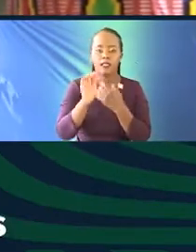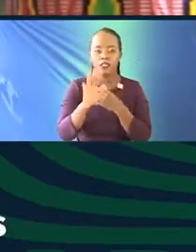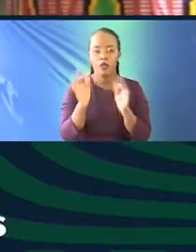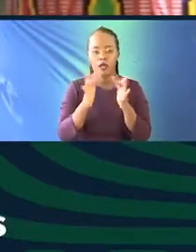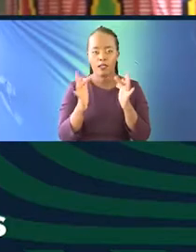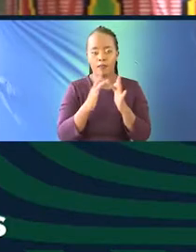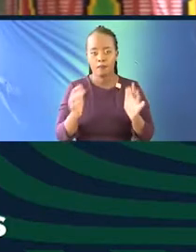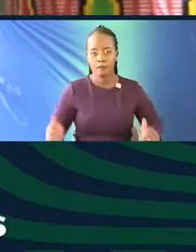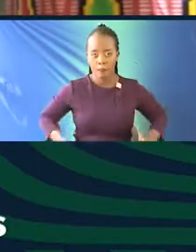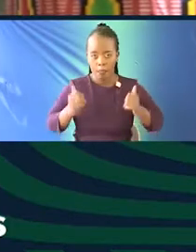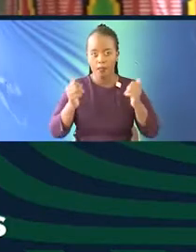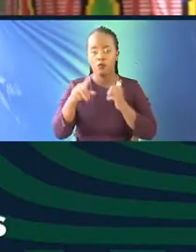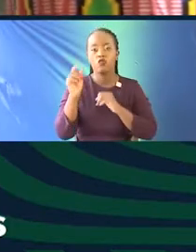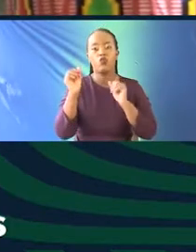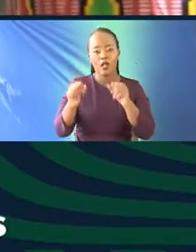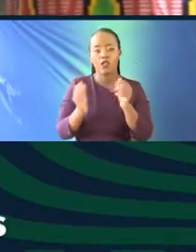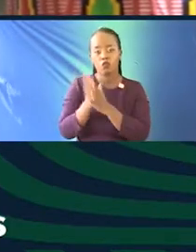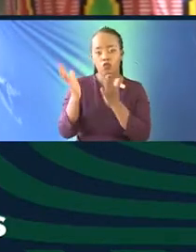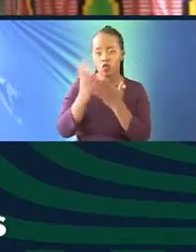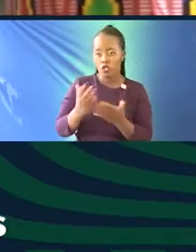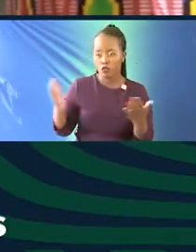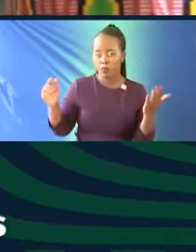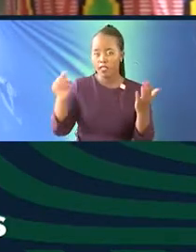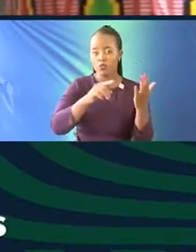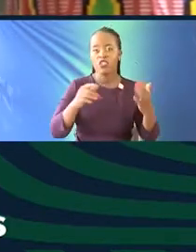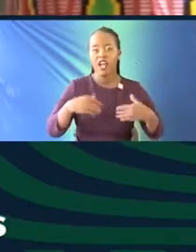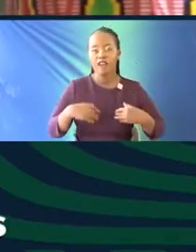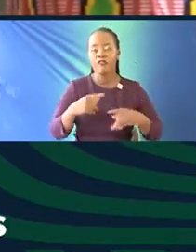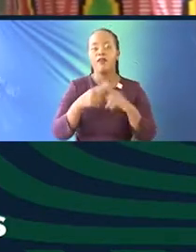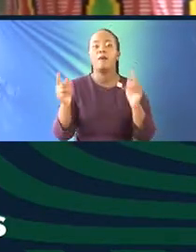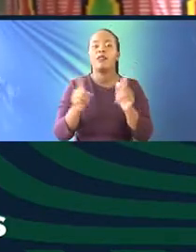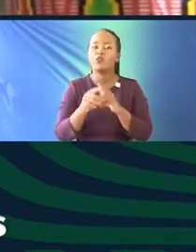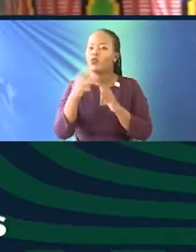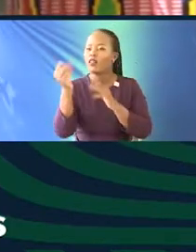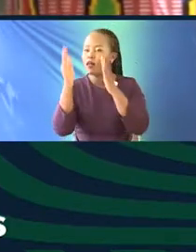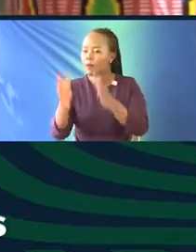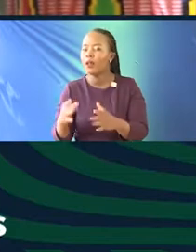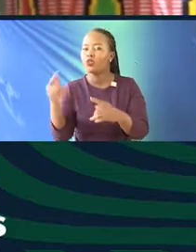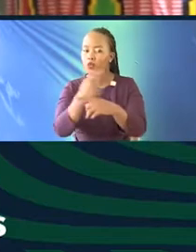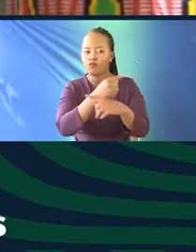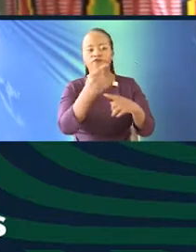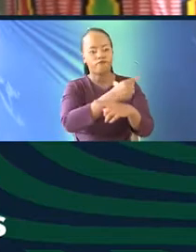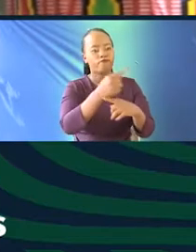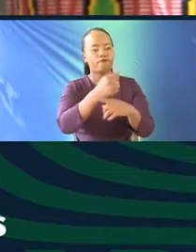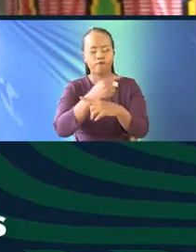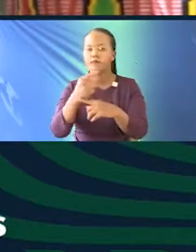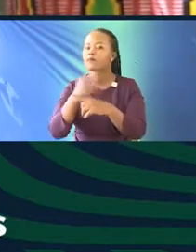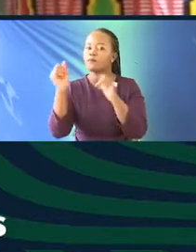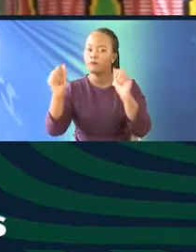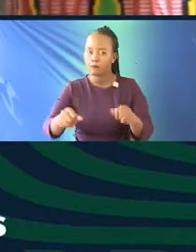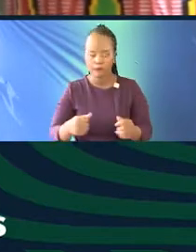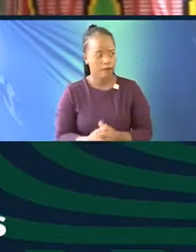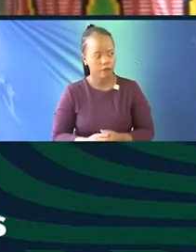life? You can do that through equipment that we have at the library, but you can also have someone train you how to use equipment where you don't know how to.